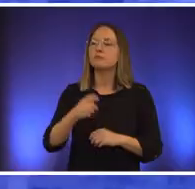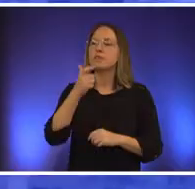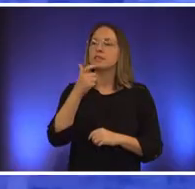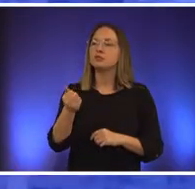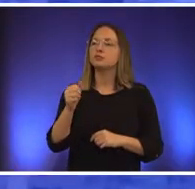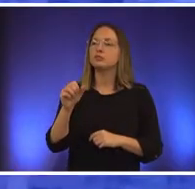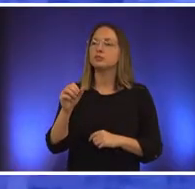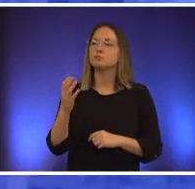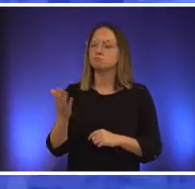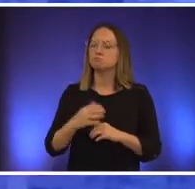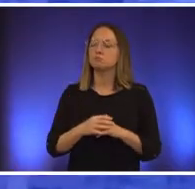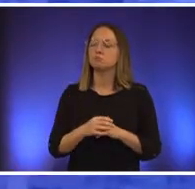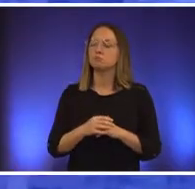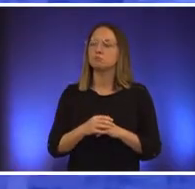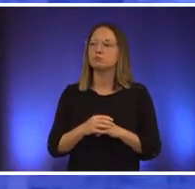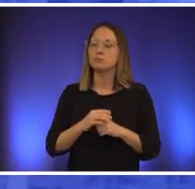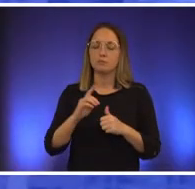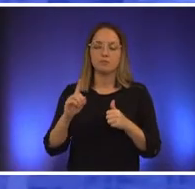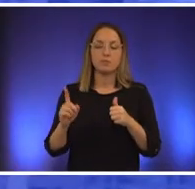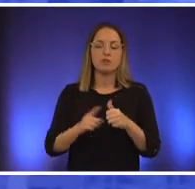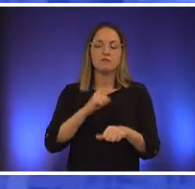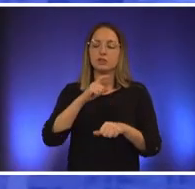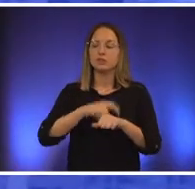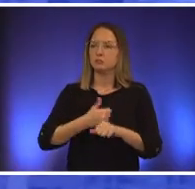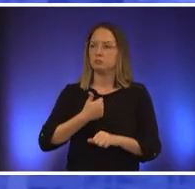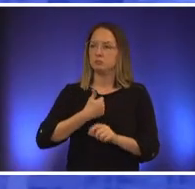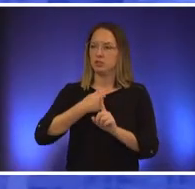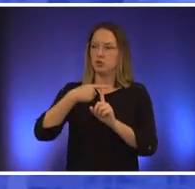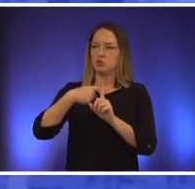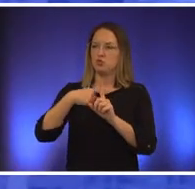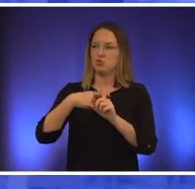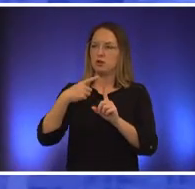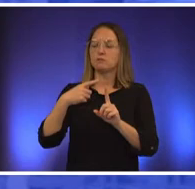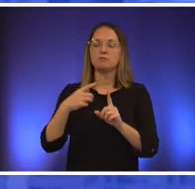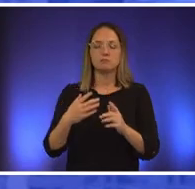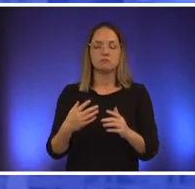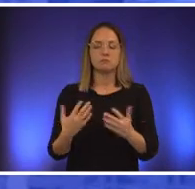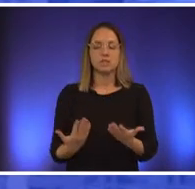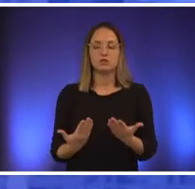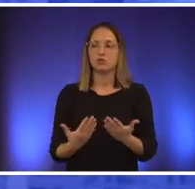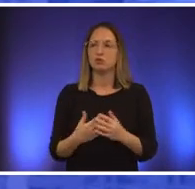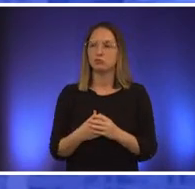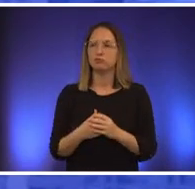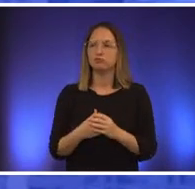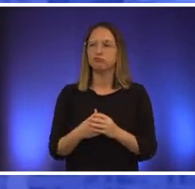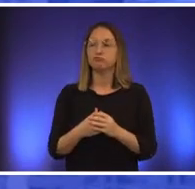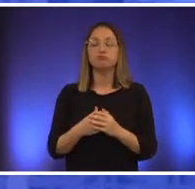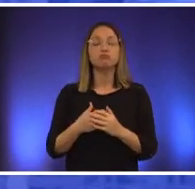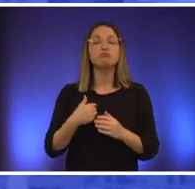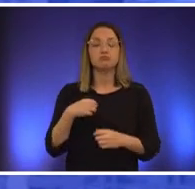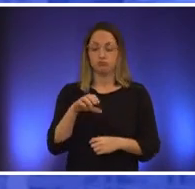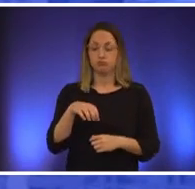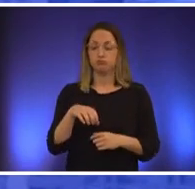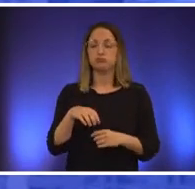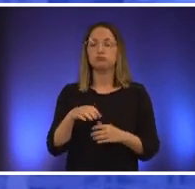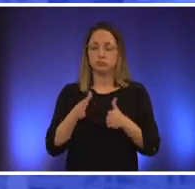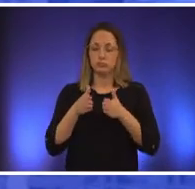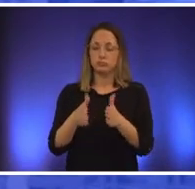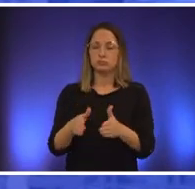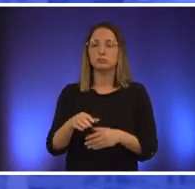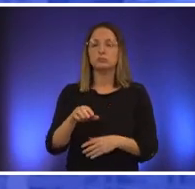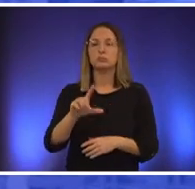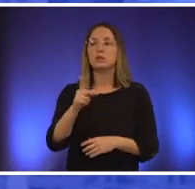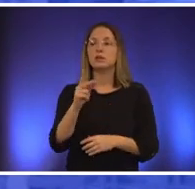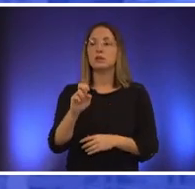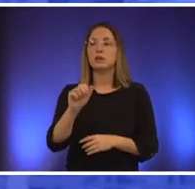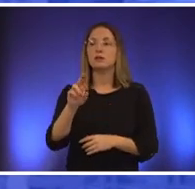the the first time i rented in austin was on lake austin boulevard so i have a connection to this tract of land